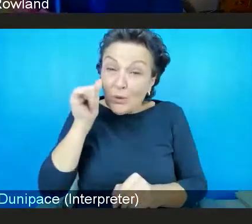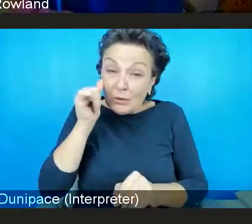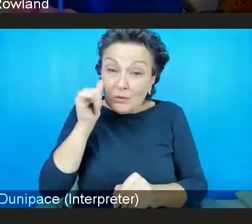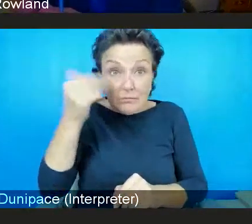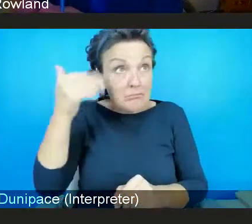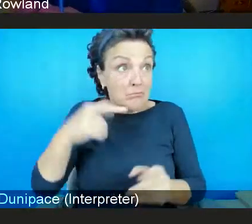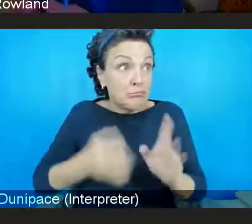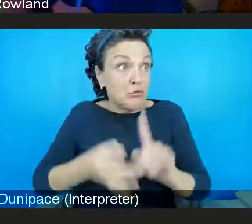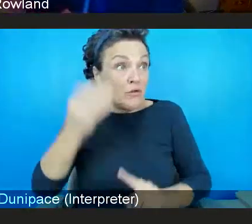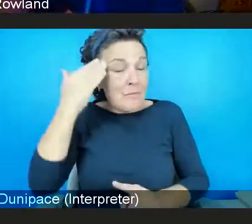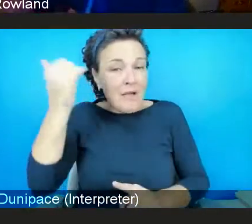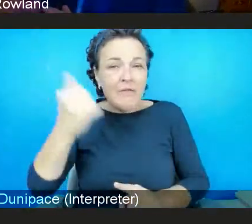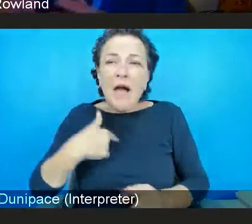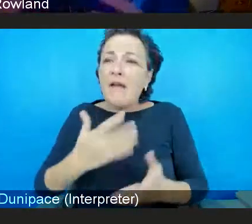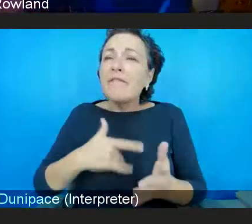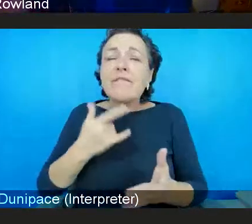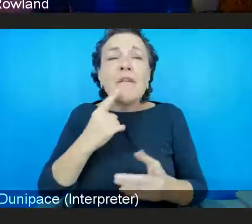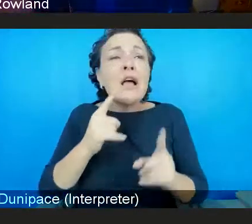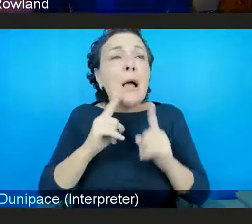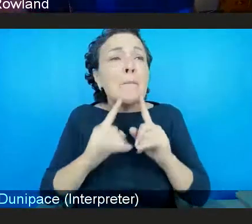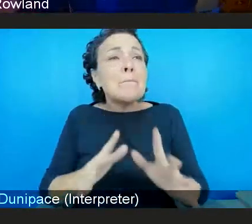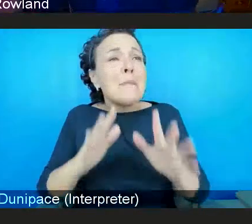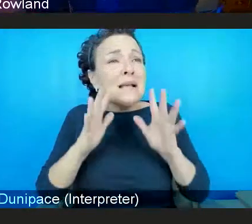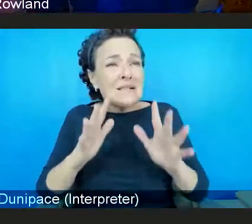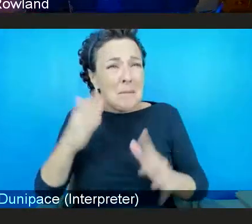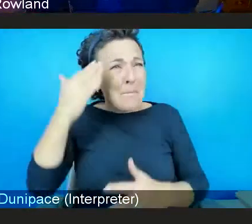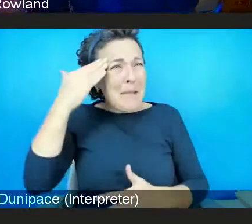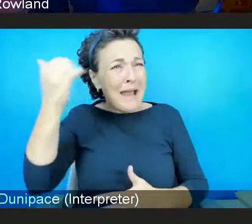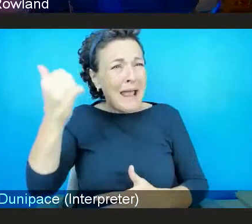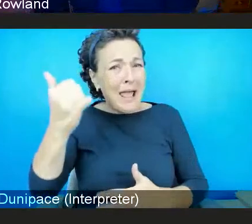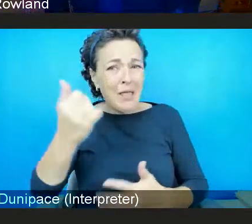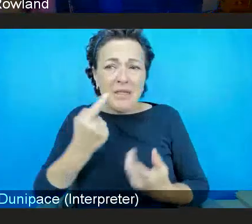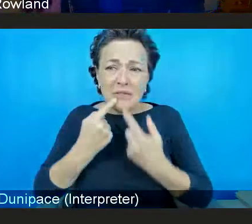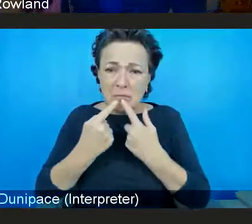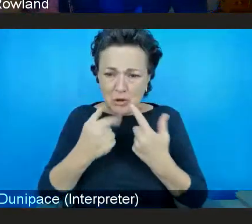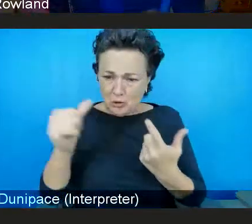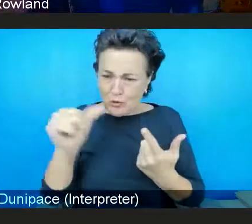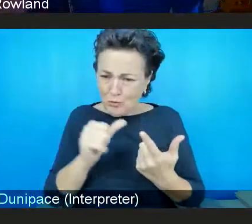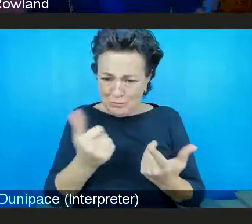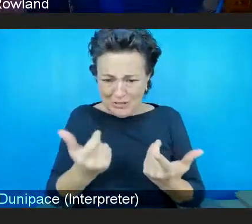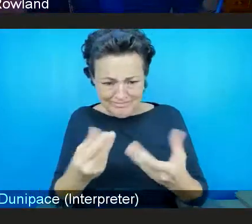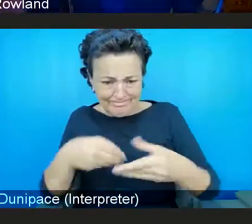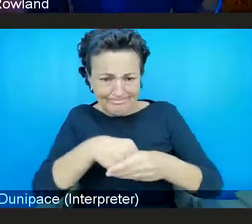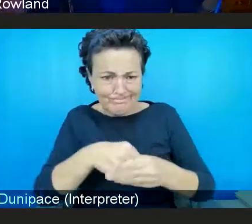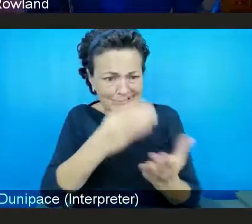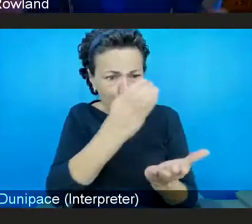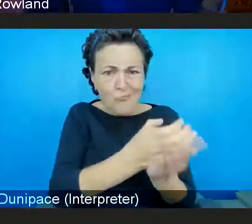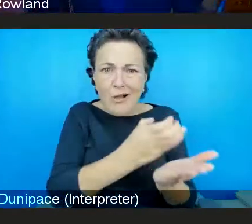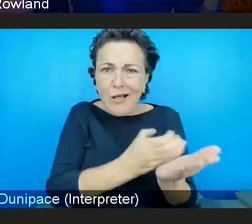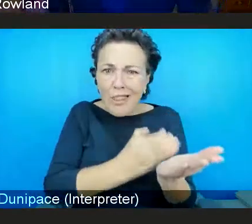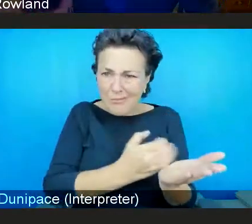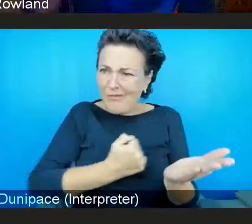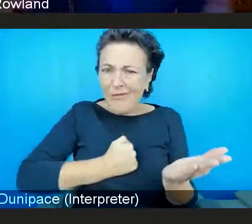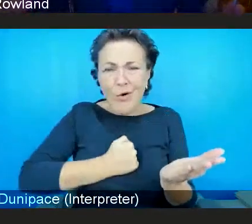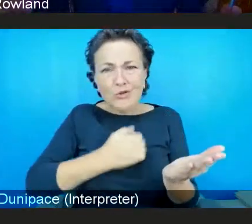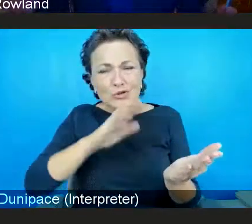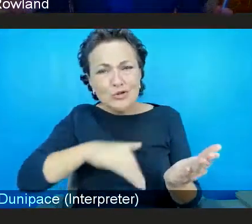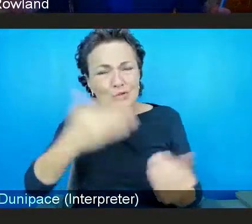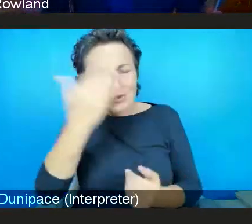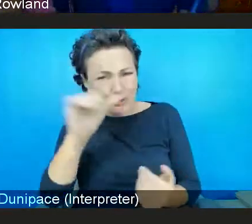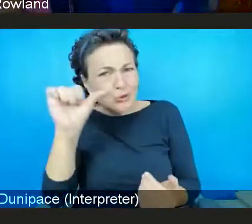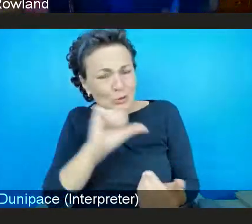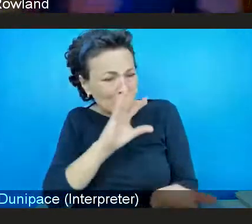it amazing that mental health literacy isn't part of the curriculum around in the standard curriculum for our kids, for example. That